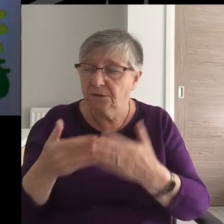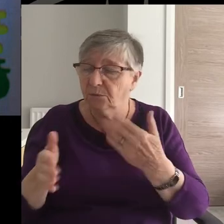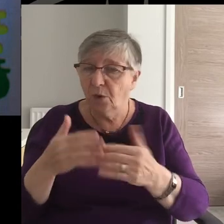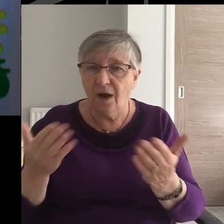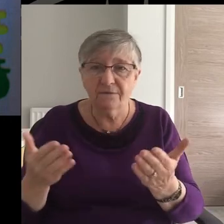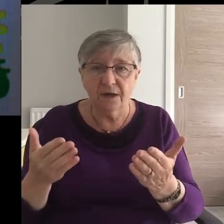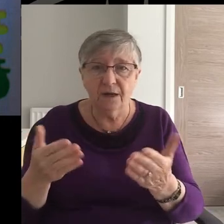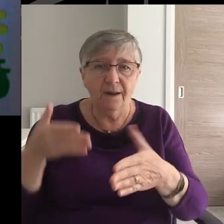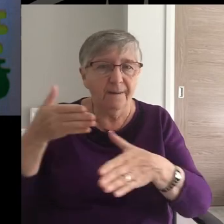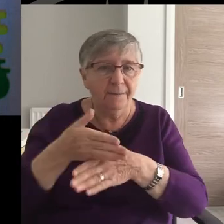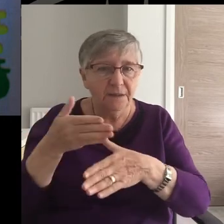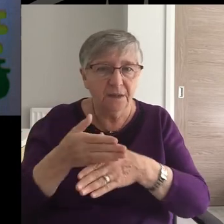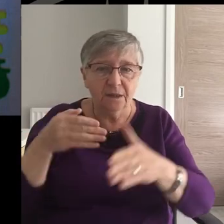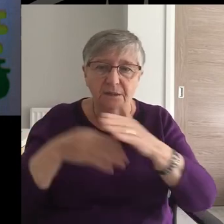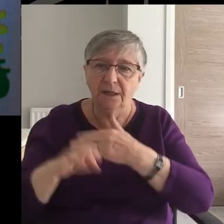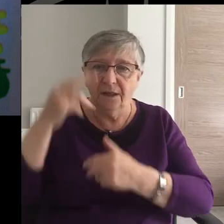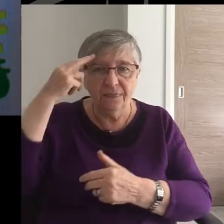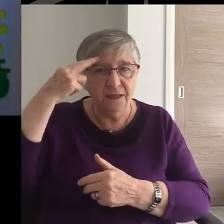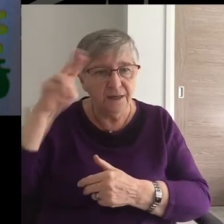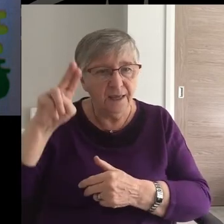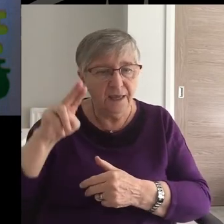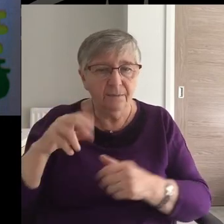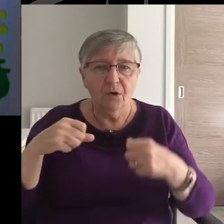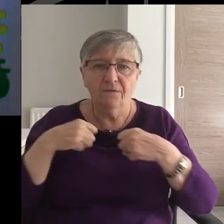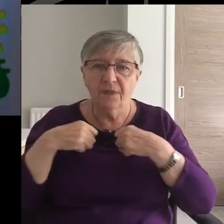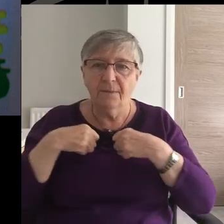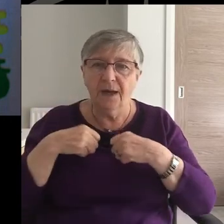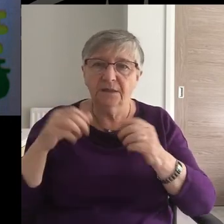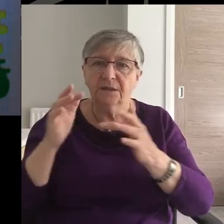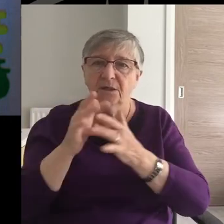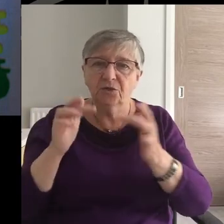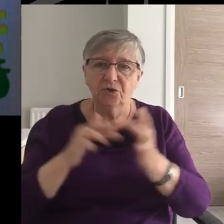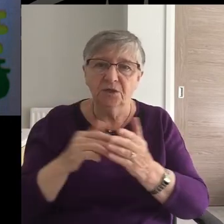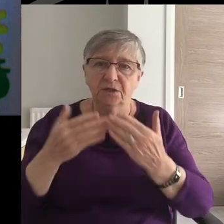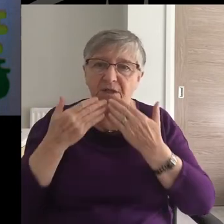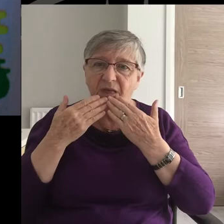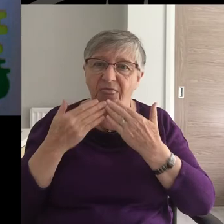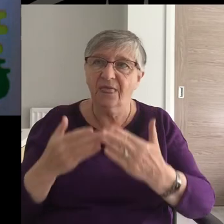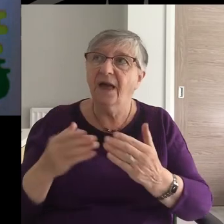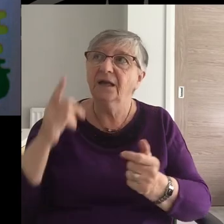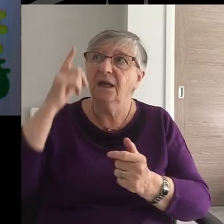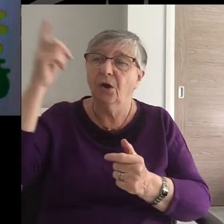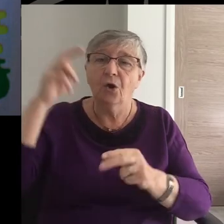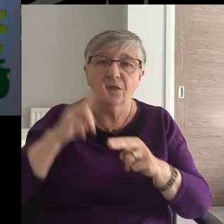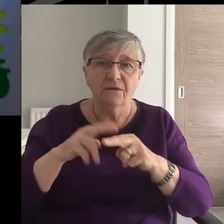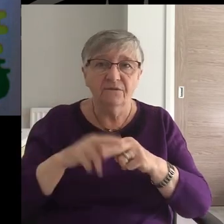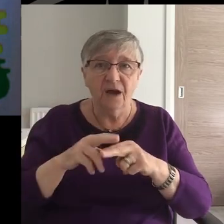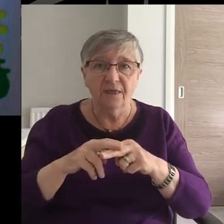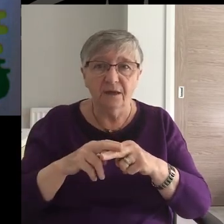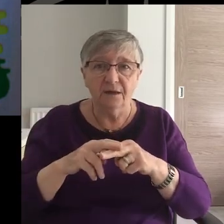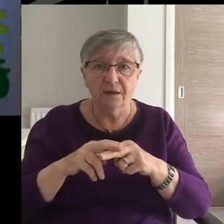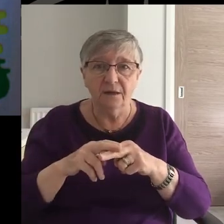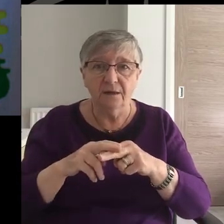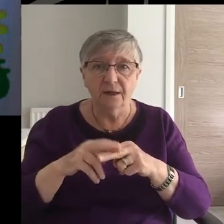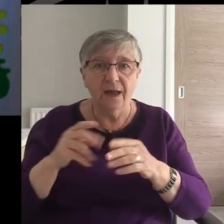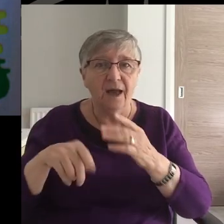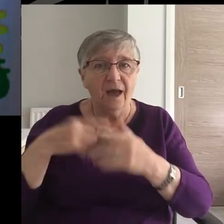whatever, be done in the name of the Master Jesus. Thanking God, the Father,